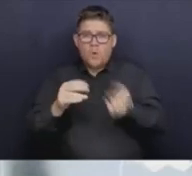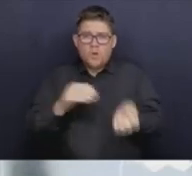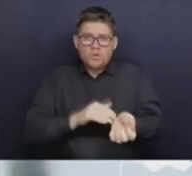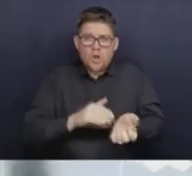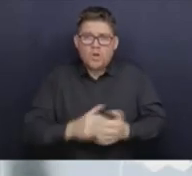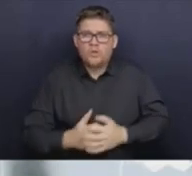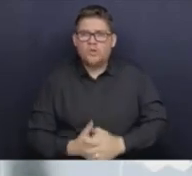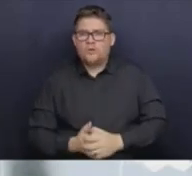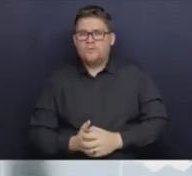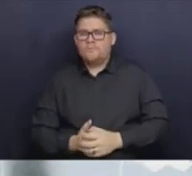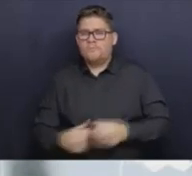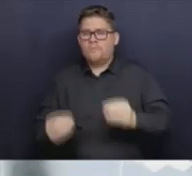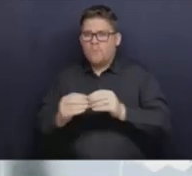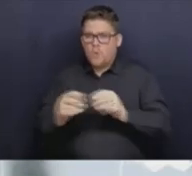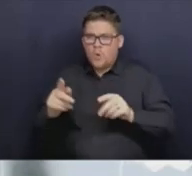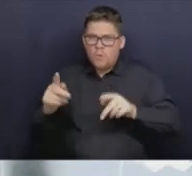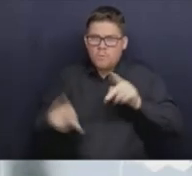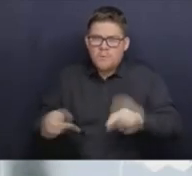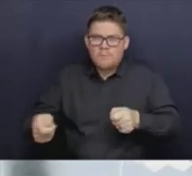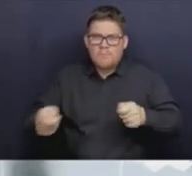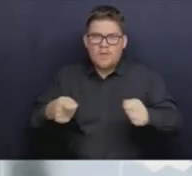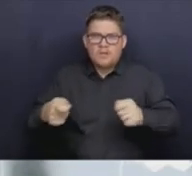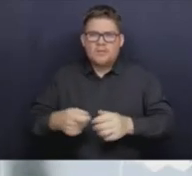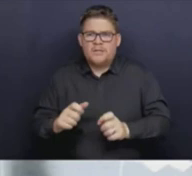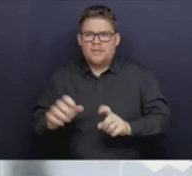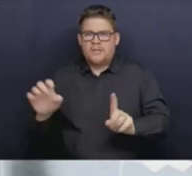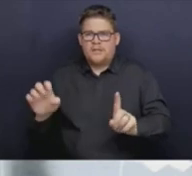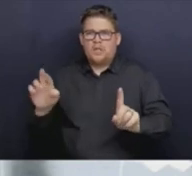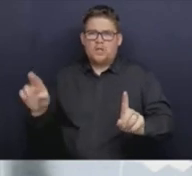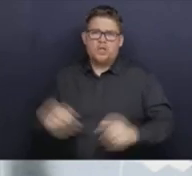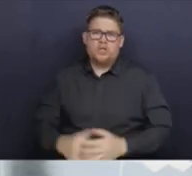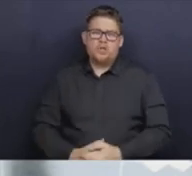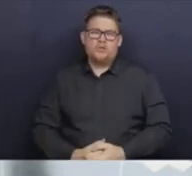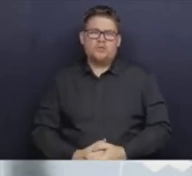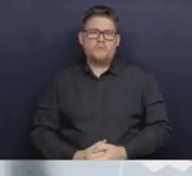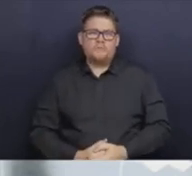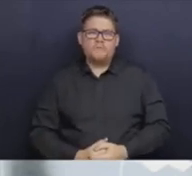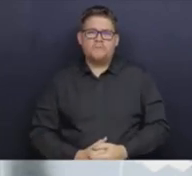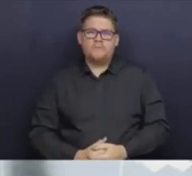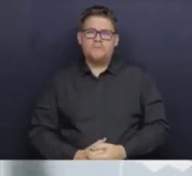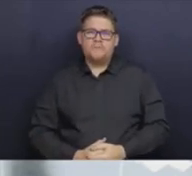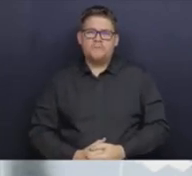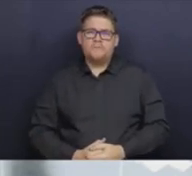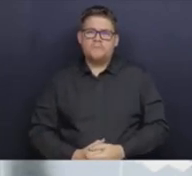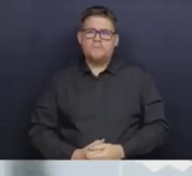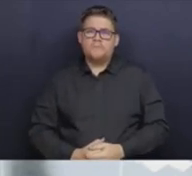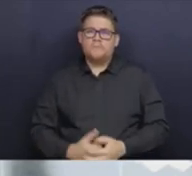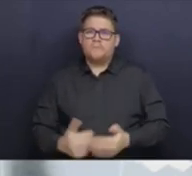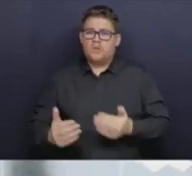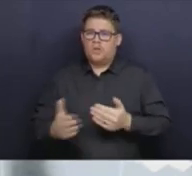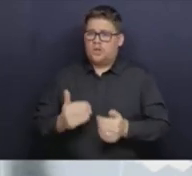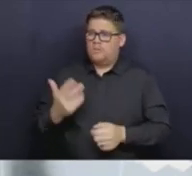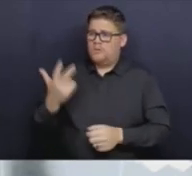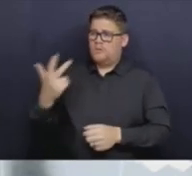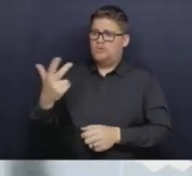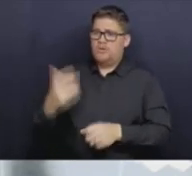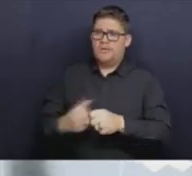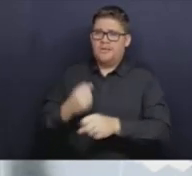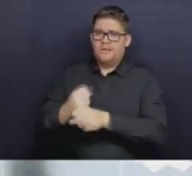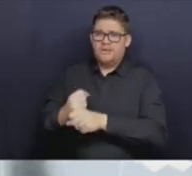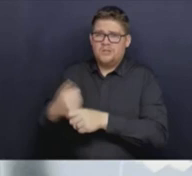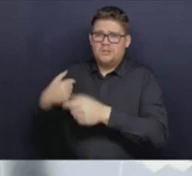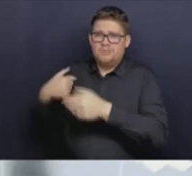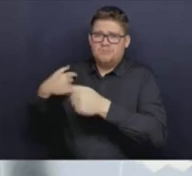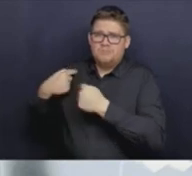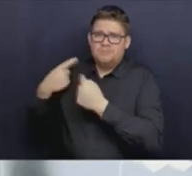more people in our ERs. And after three years of a pandemic, and it's getting on to three years now, our healthcare teams,